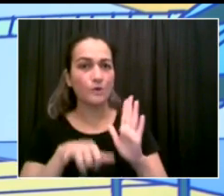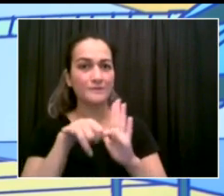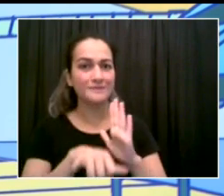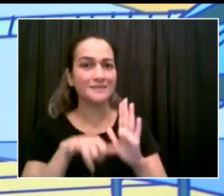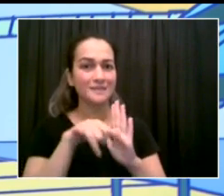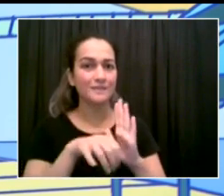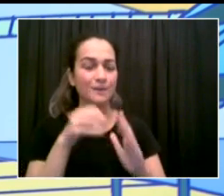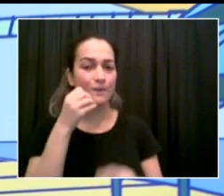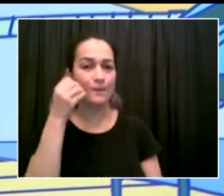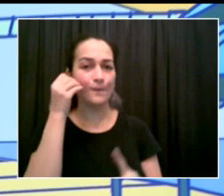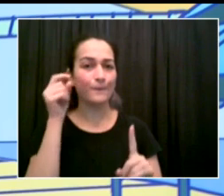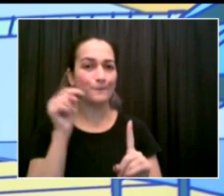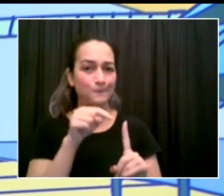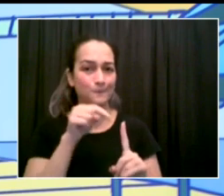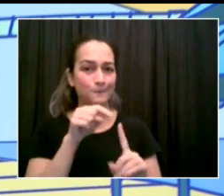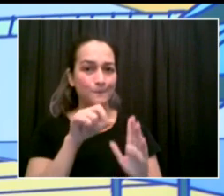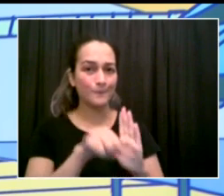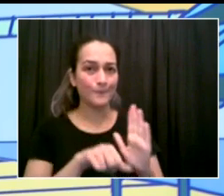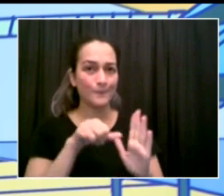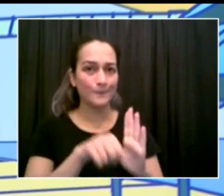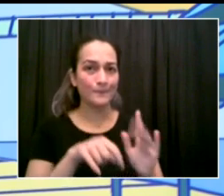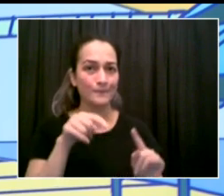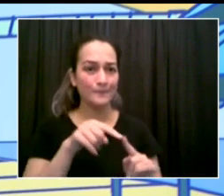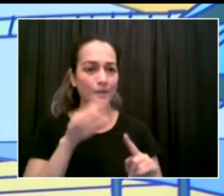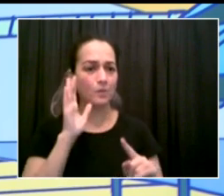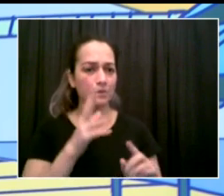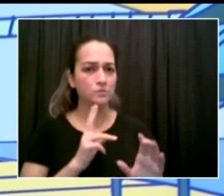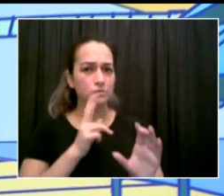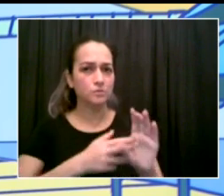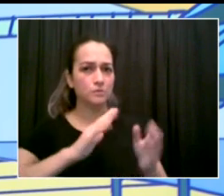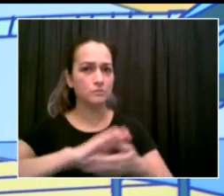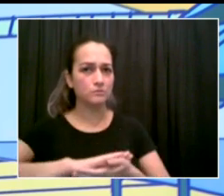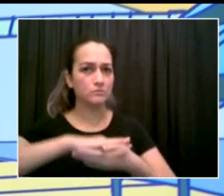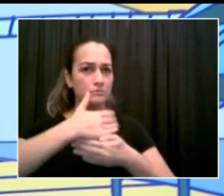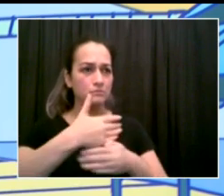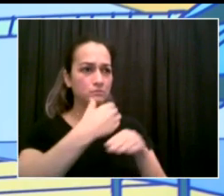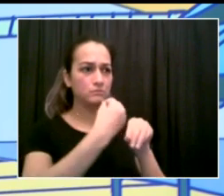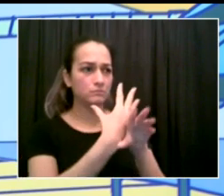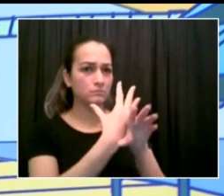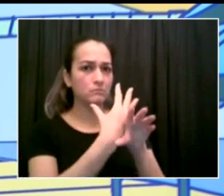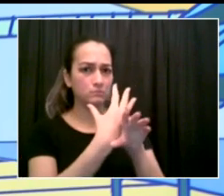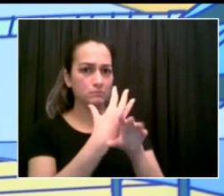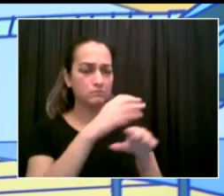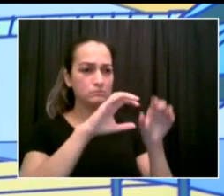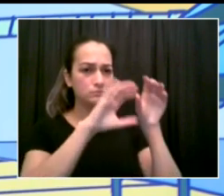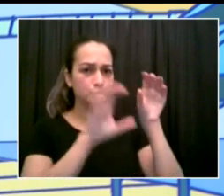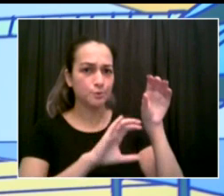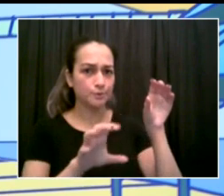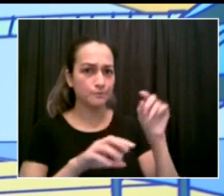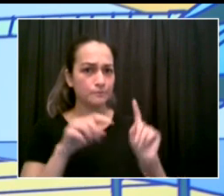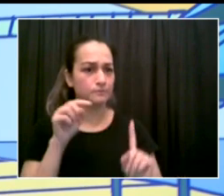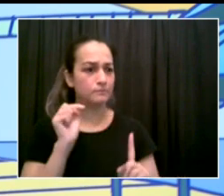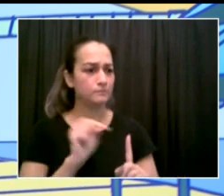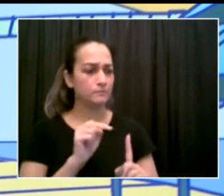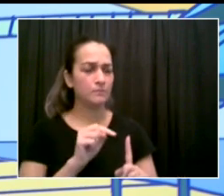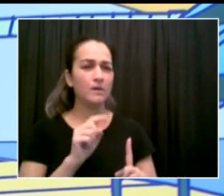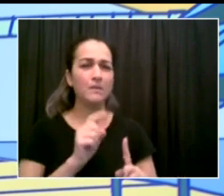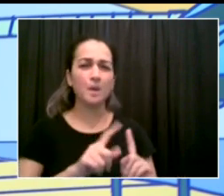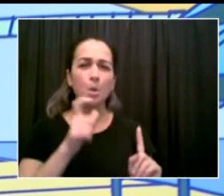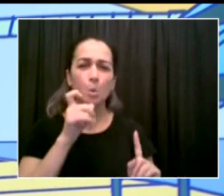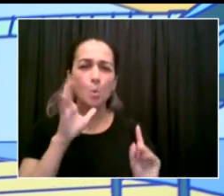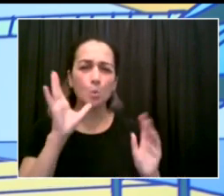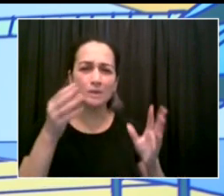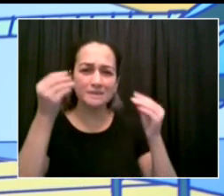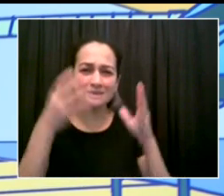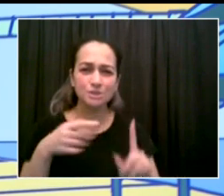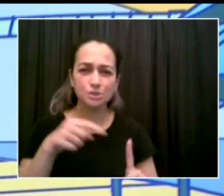you know, in school and with kids who aren't quarantining? Yeah, I'll start, and